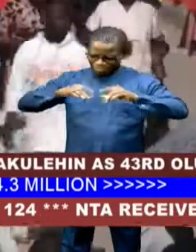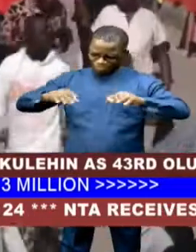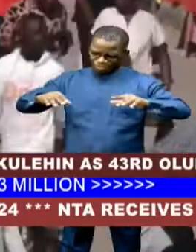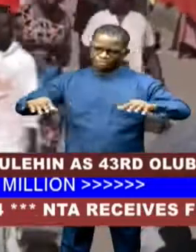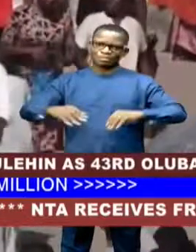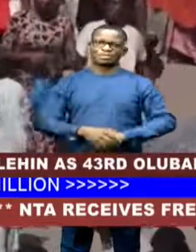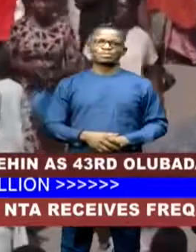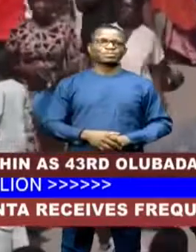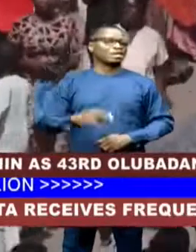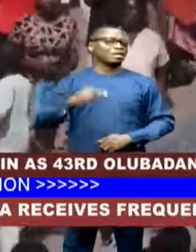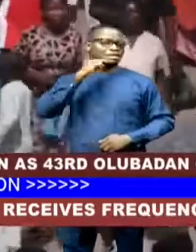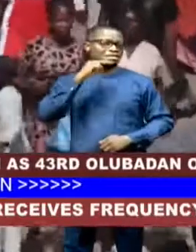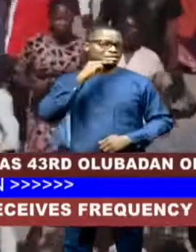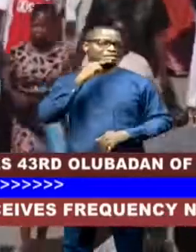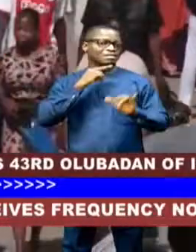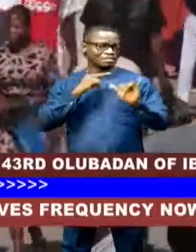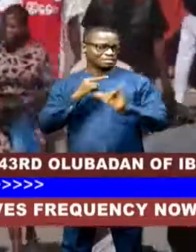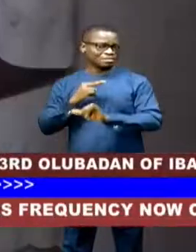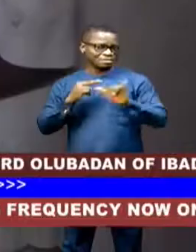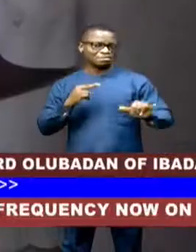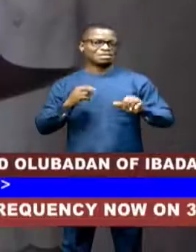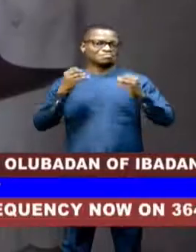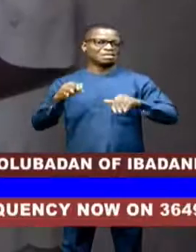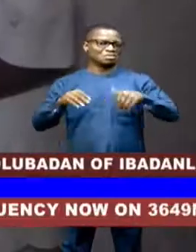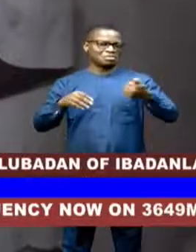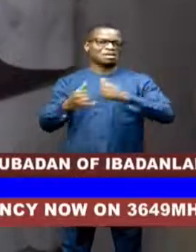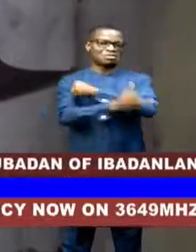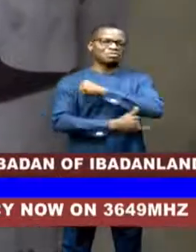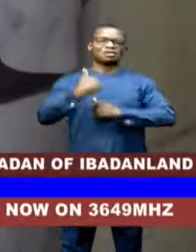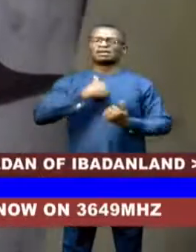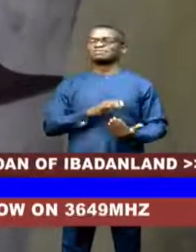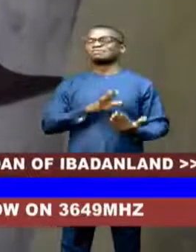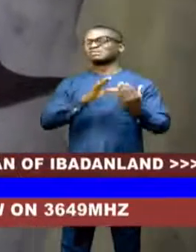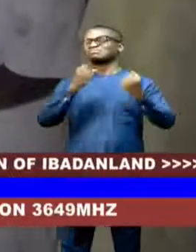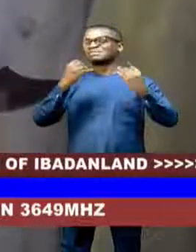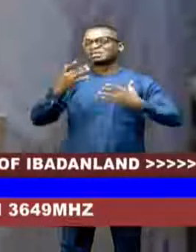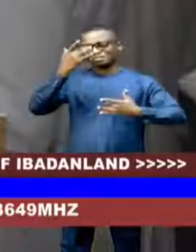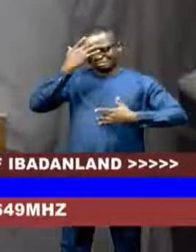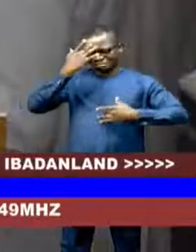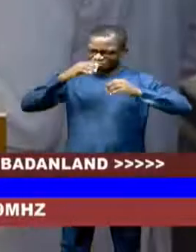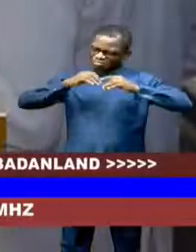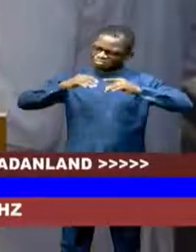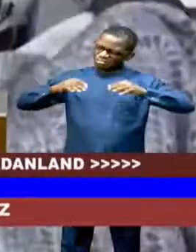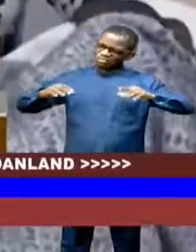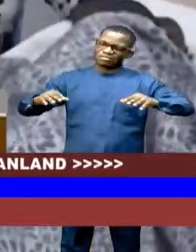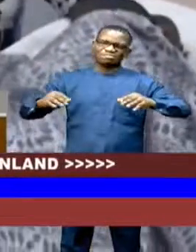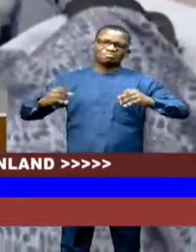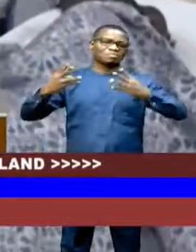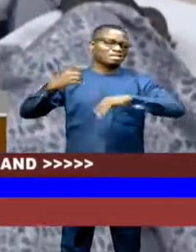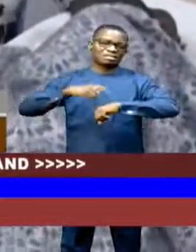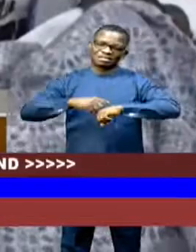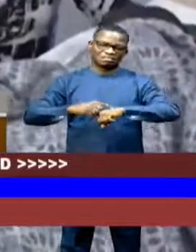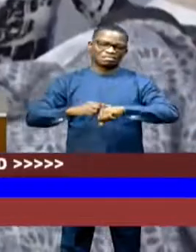Nigeria, like many other countries, has been burdened with infectious diseases at several times, further